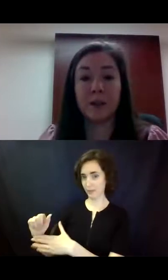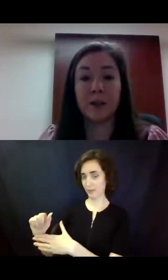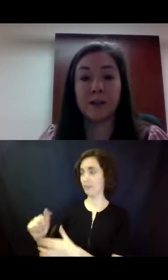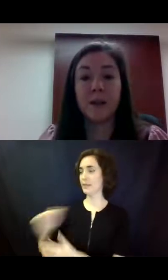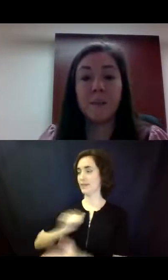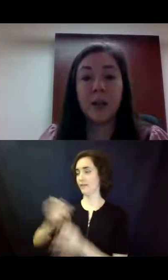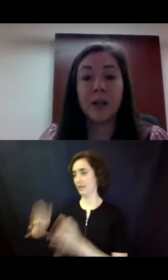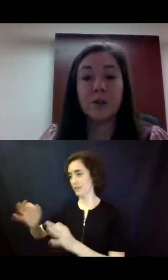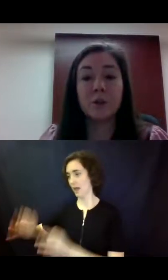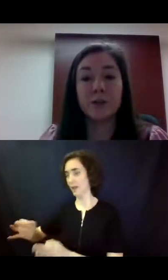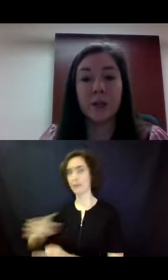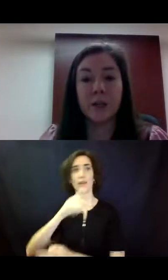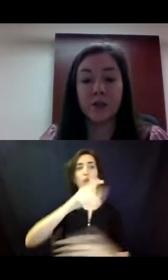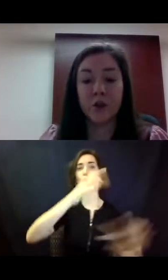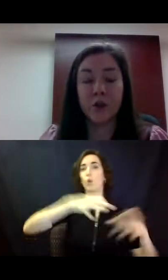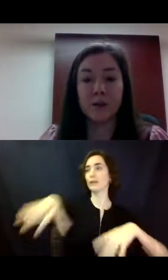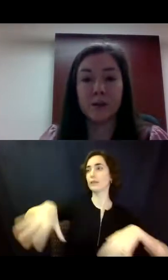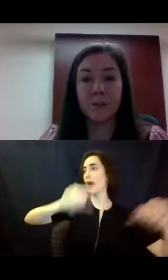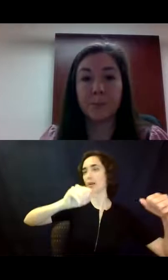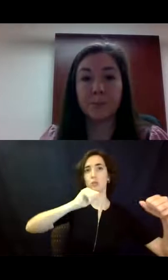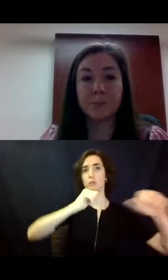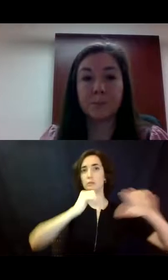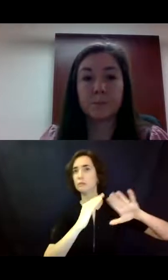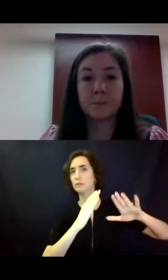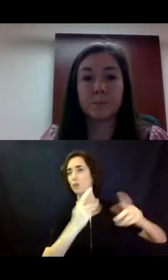disabilities and to avoid interdictions.